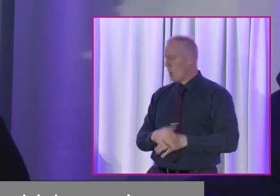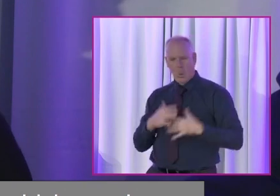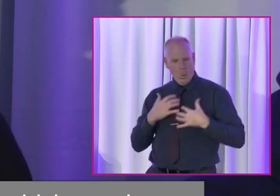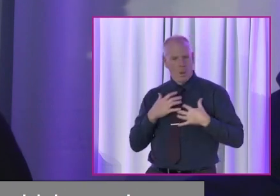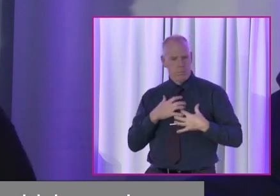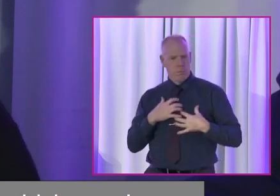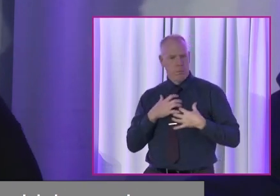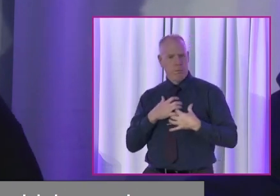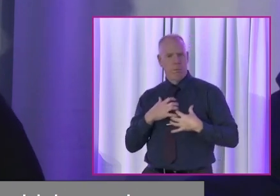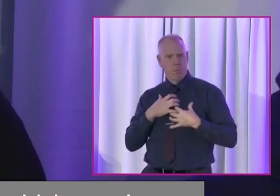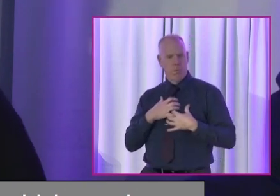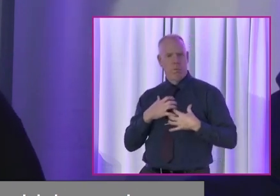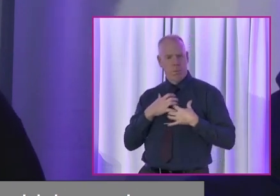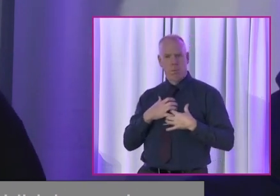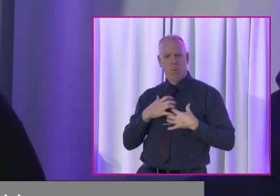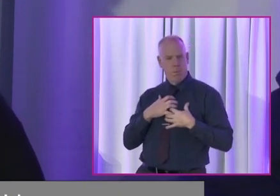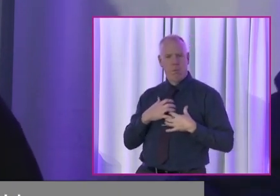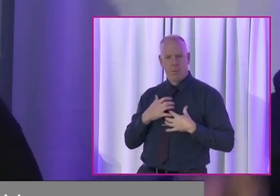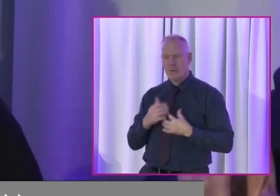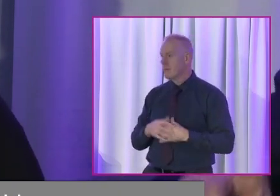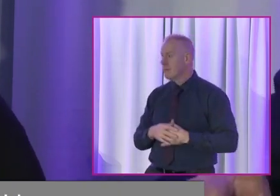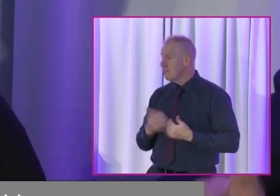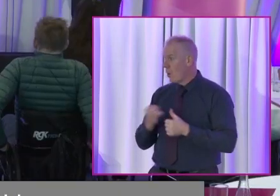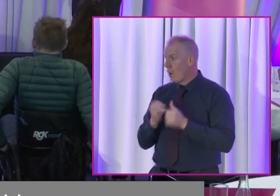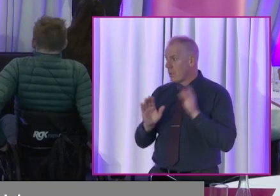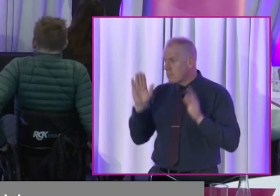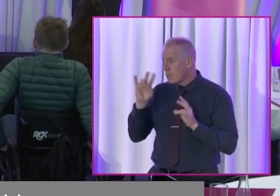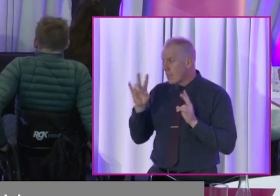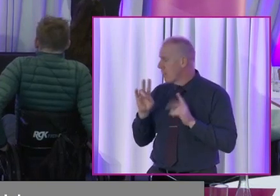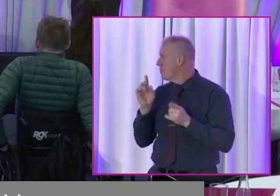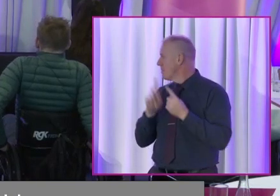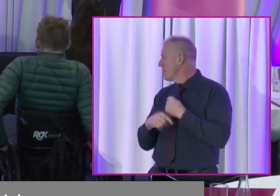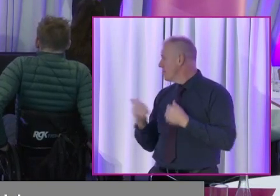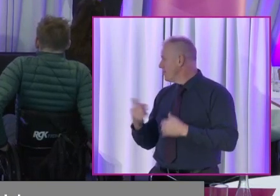Thanks for that, Lorraine. Does anybody answer? John?